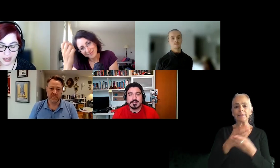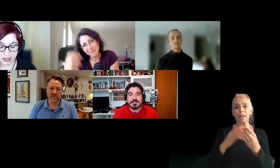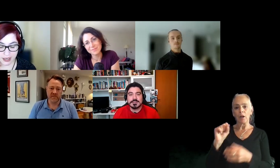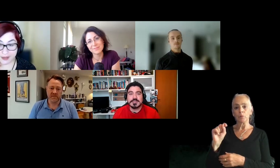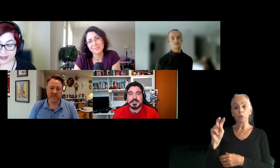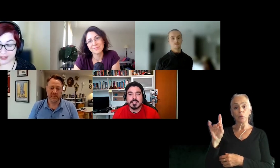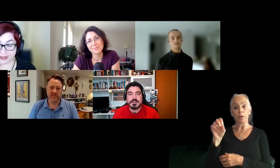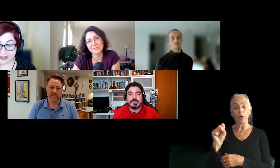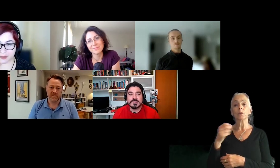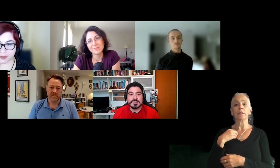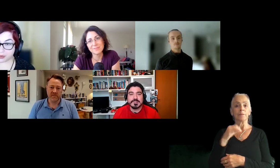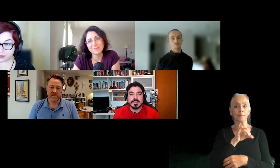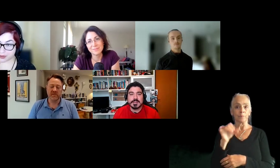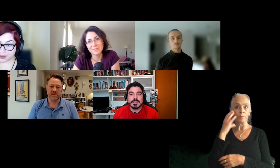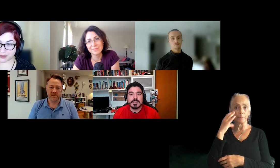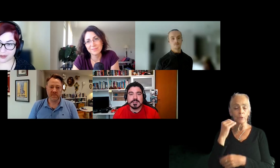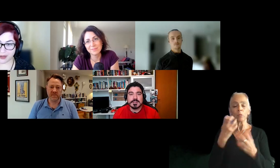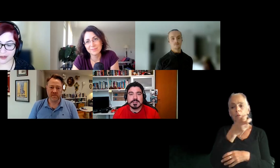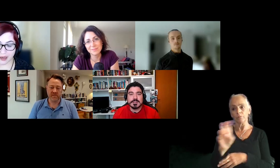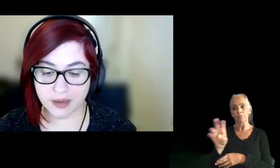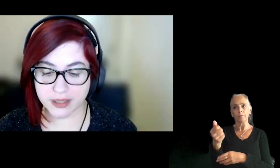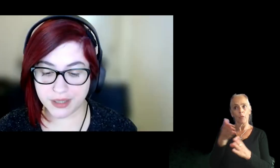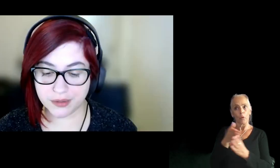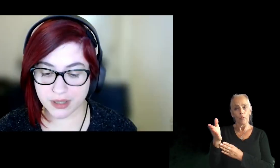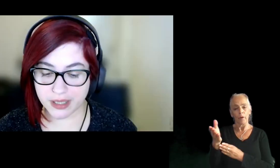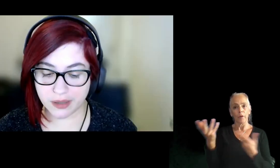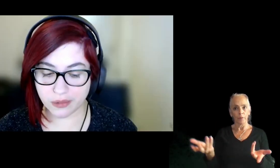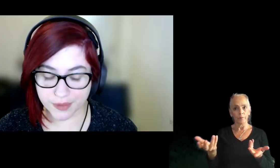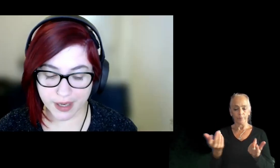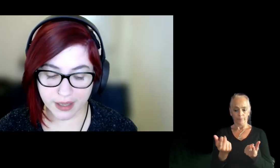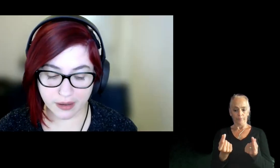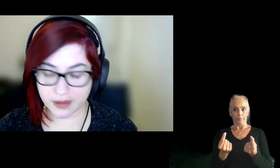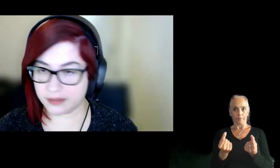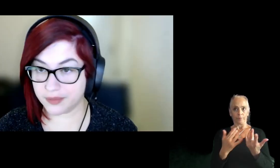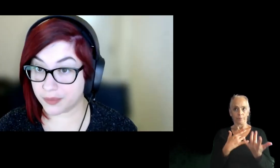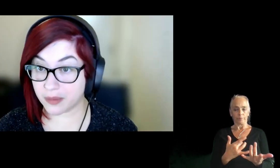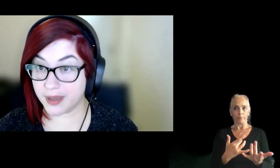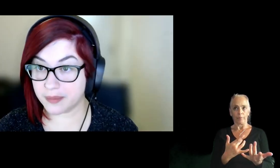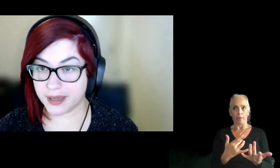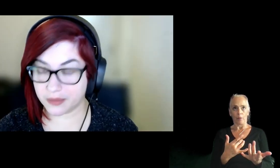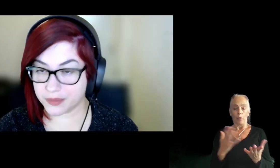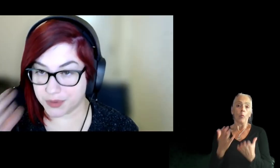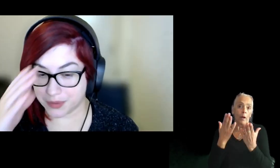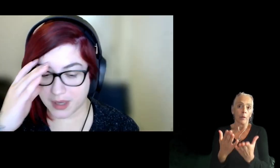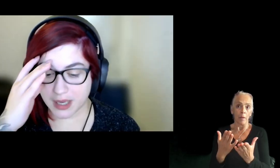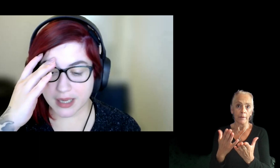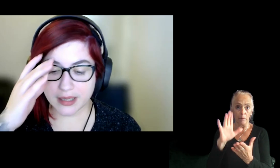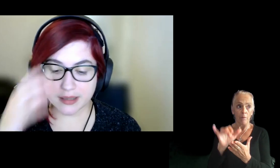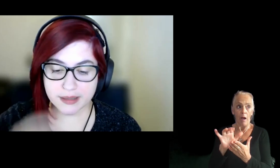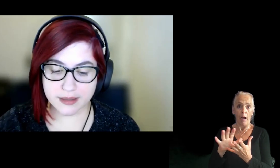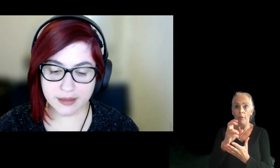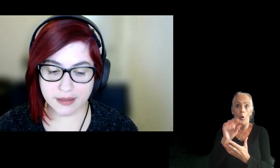uh, having the same experience, want to move to a different career and what they usually go for it or even recommended by their own studio